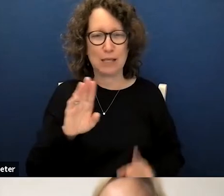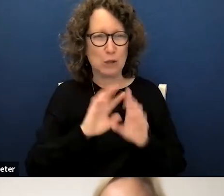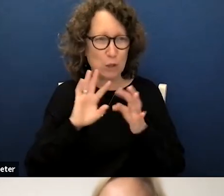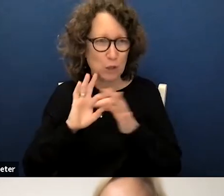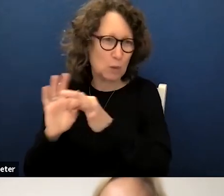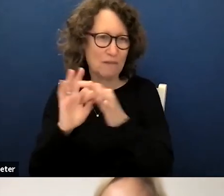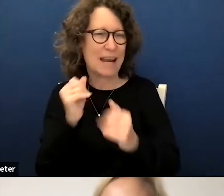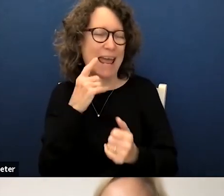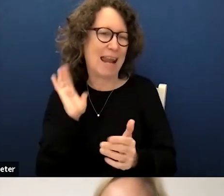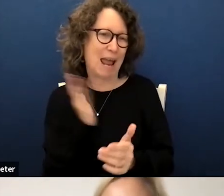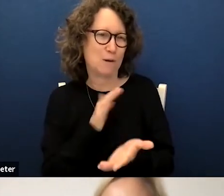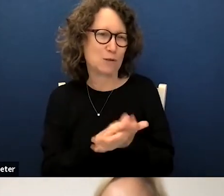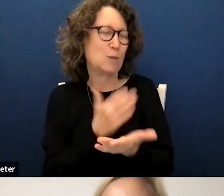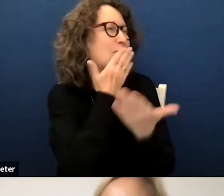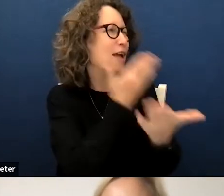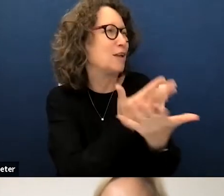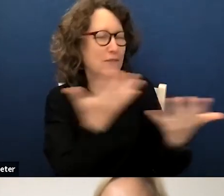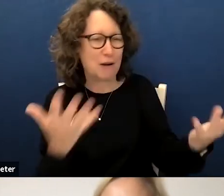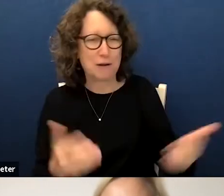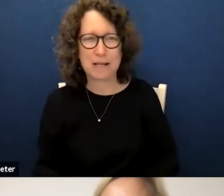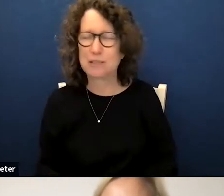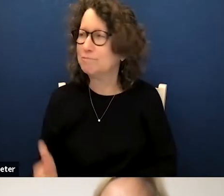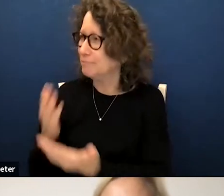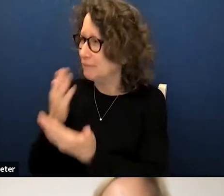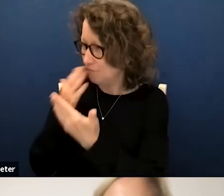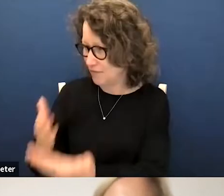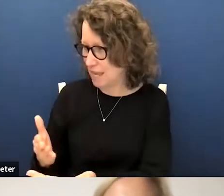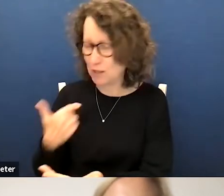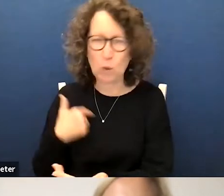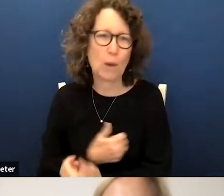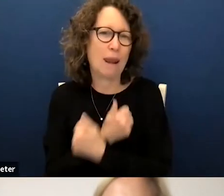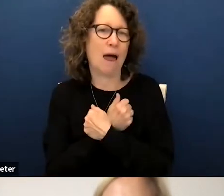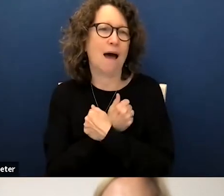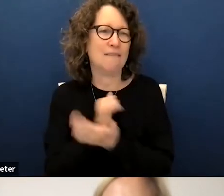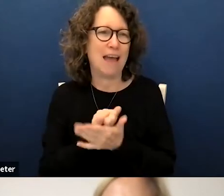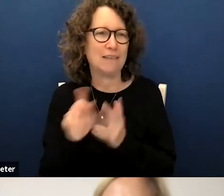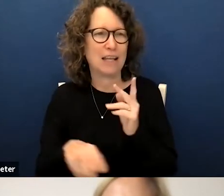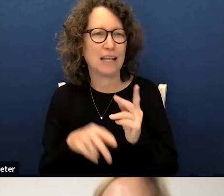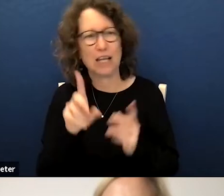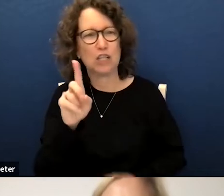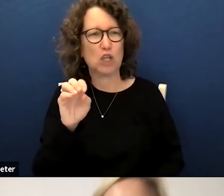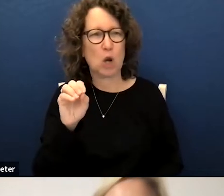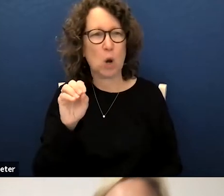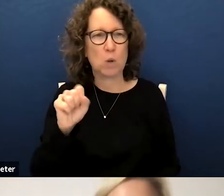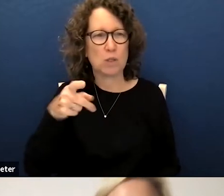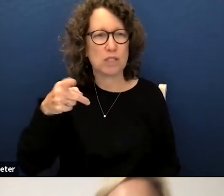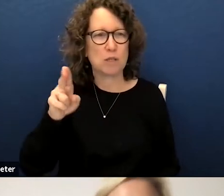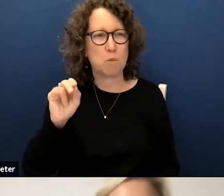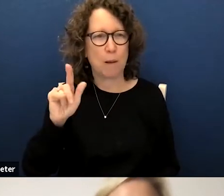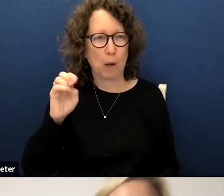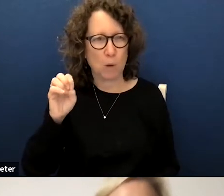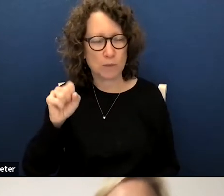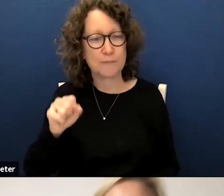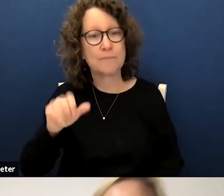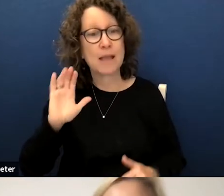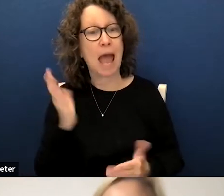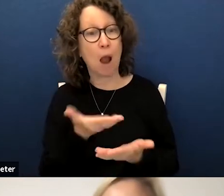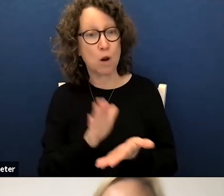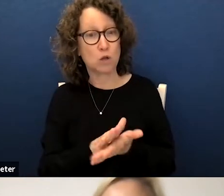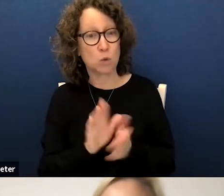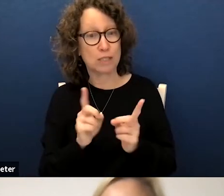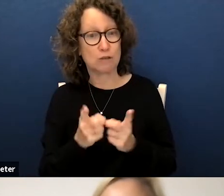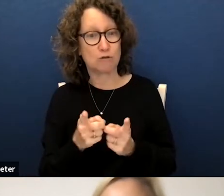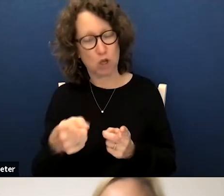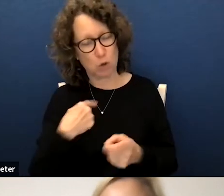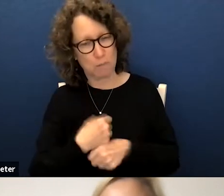our school so thank you very much thank you principal woodard and we love having dos pueblos in our school district you make us very proud